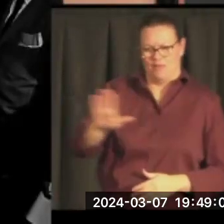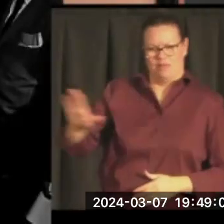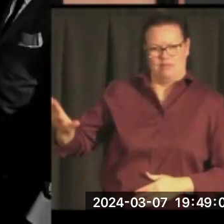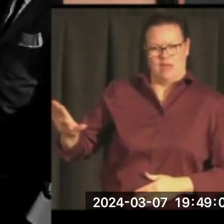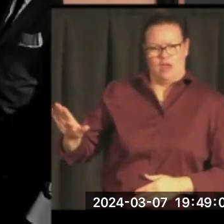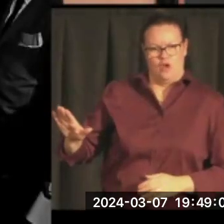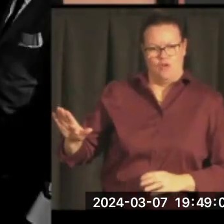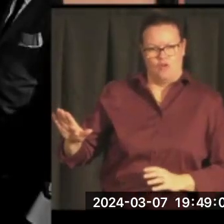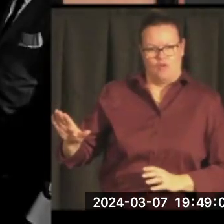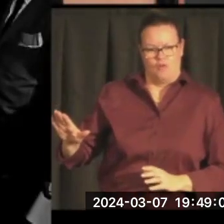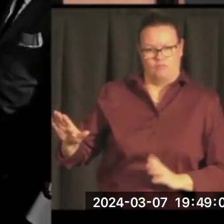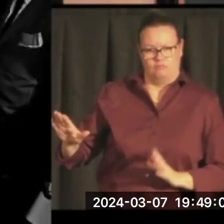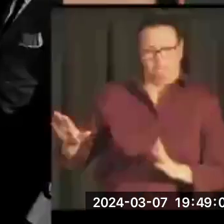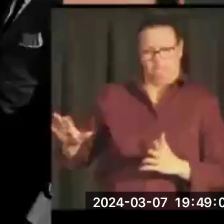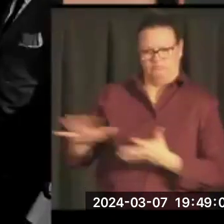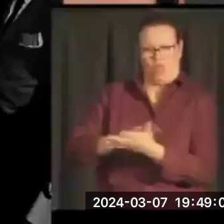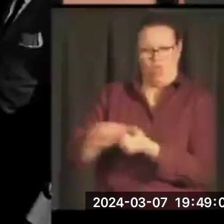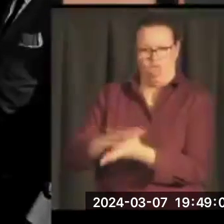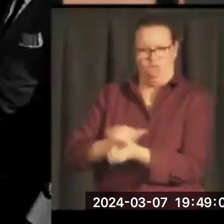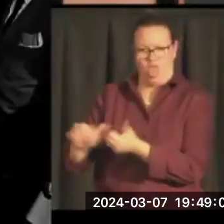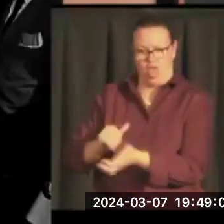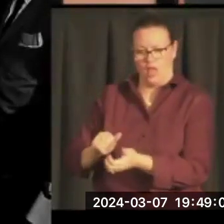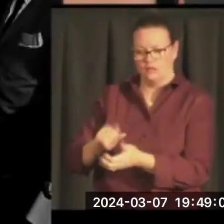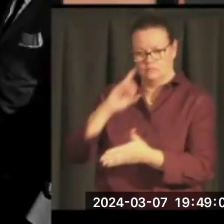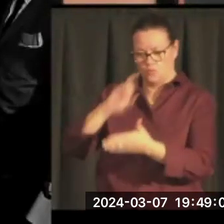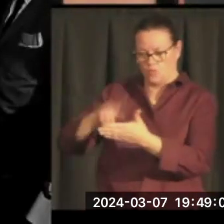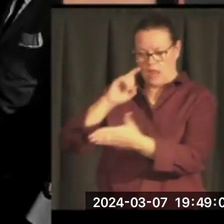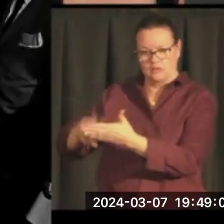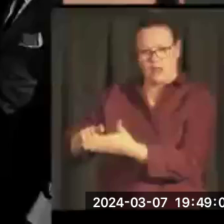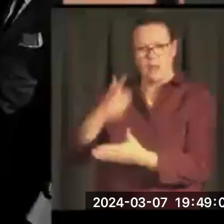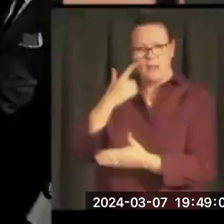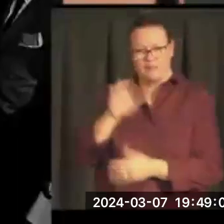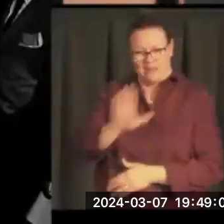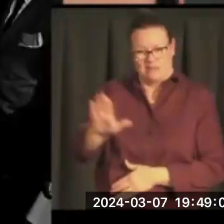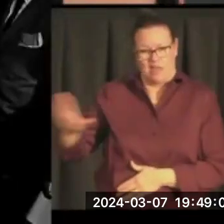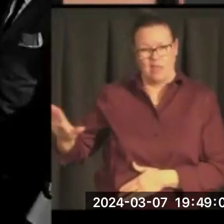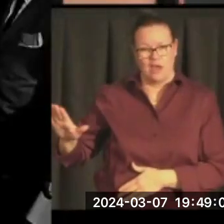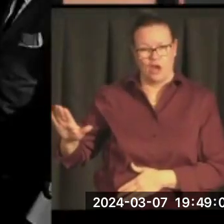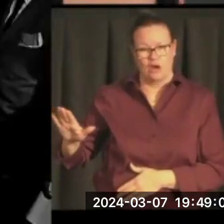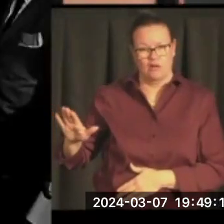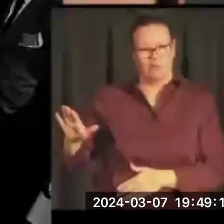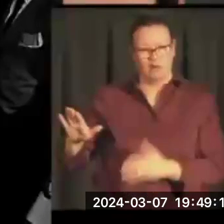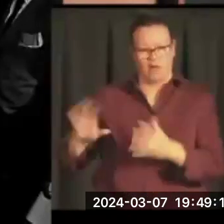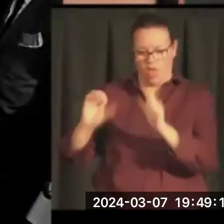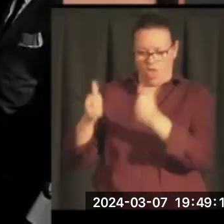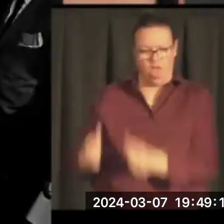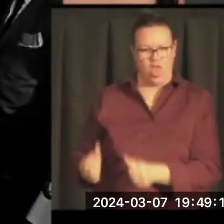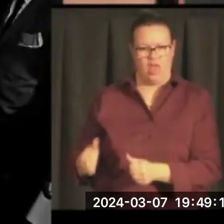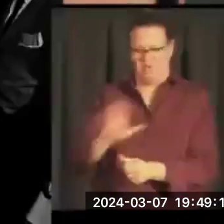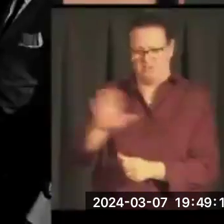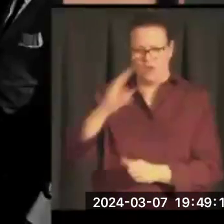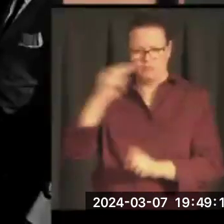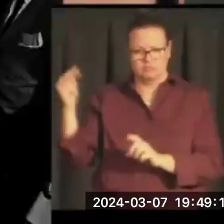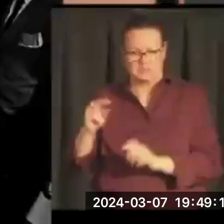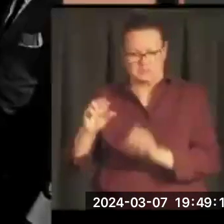them for what they are, a serious erosion of the fundamental rock upon which the unity of this